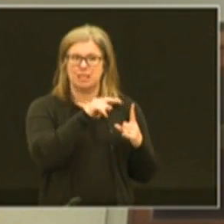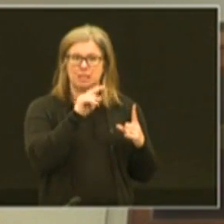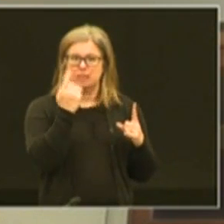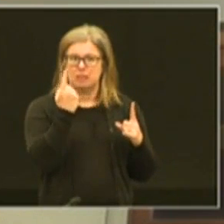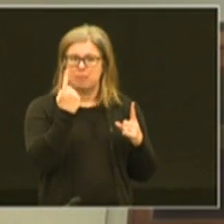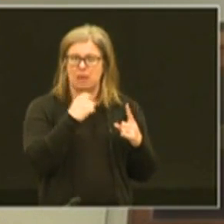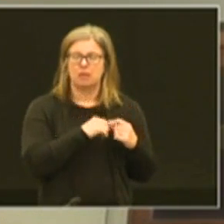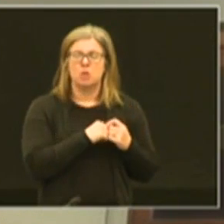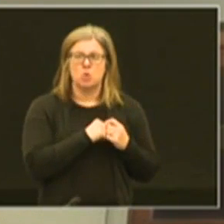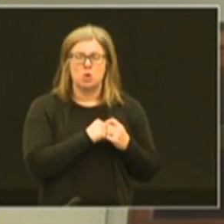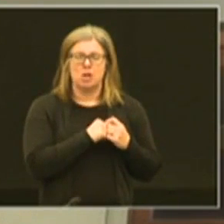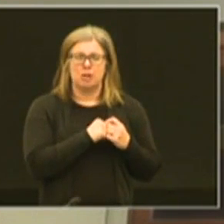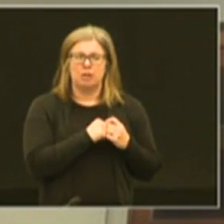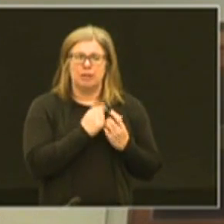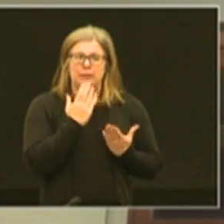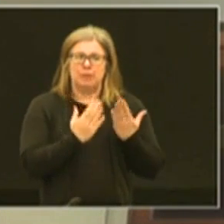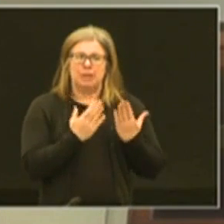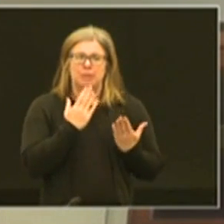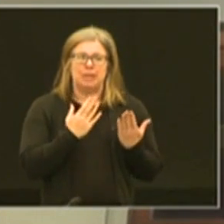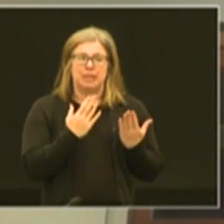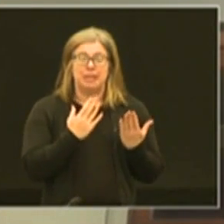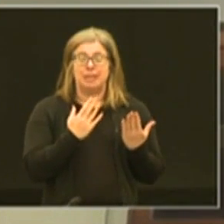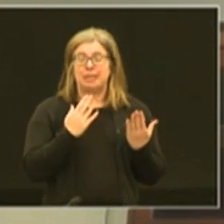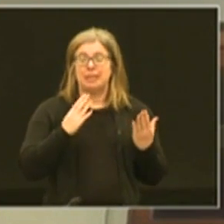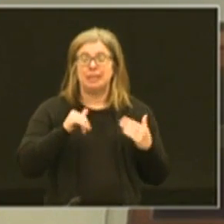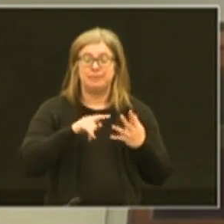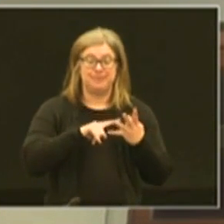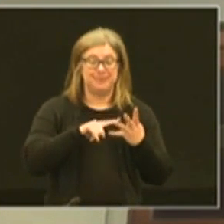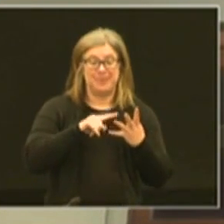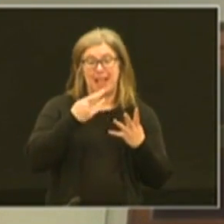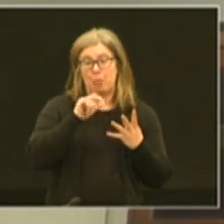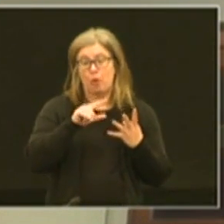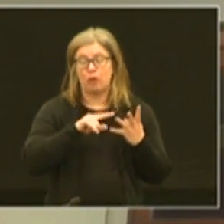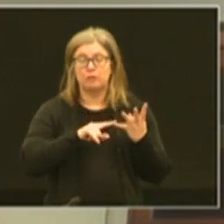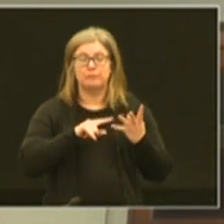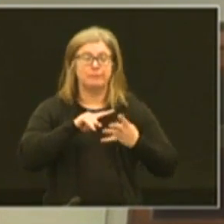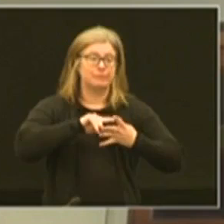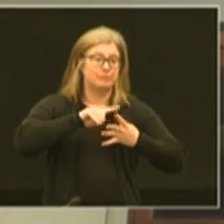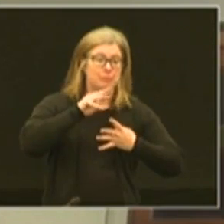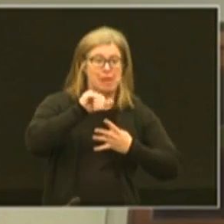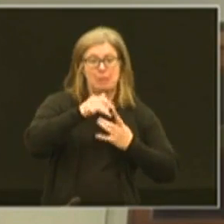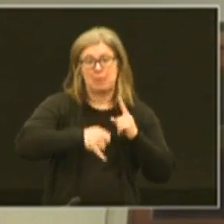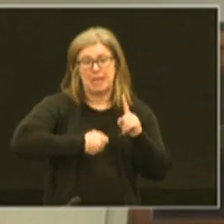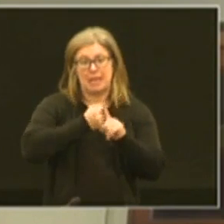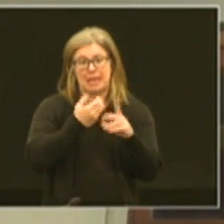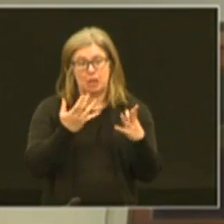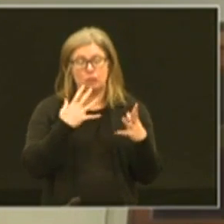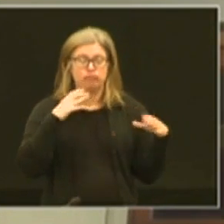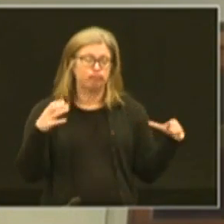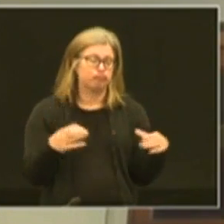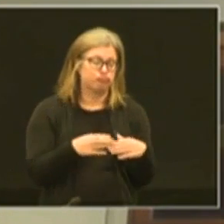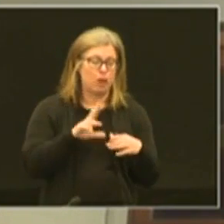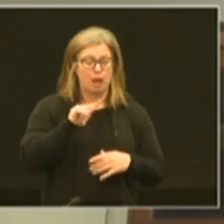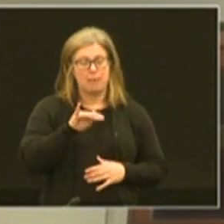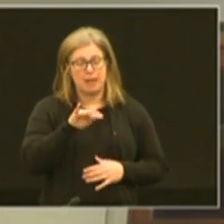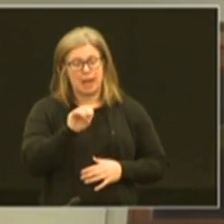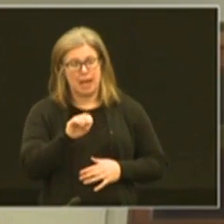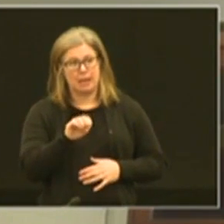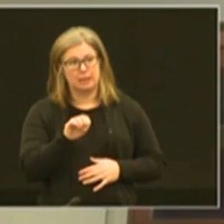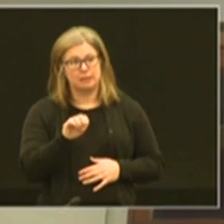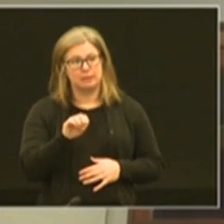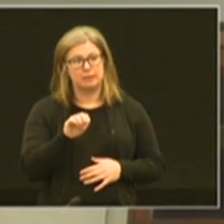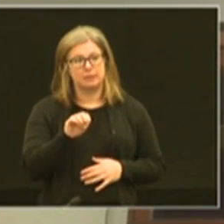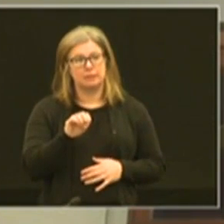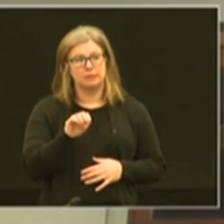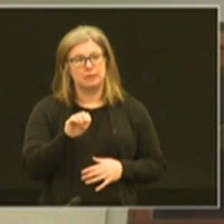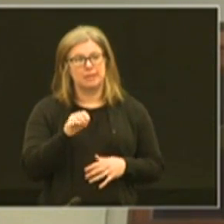something that you know maybe in late April, May might hit here. And so we got together we updated it as a